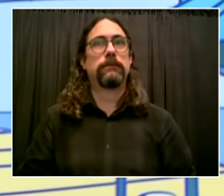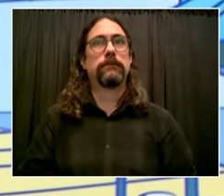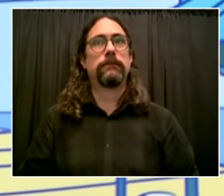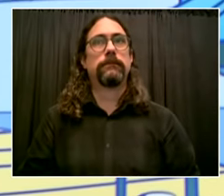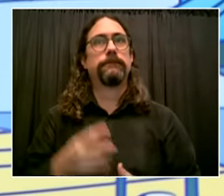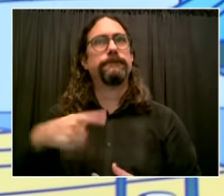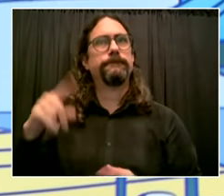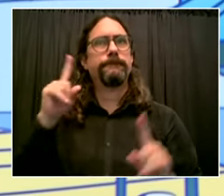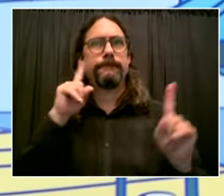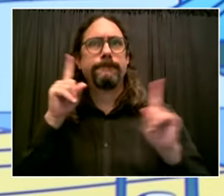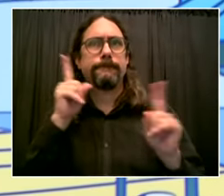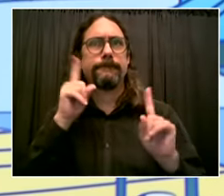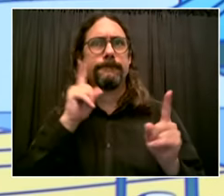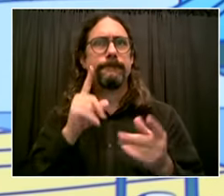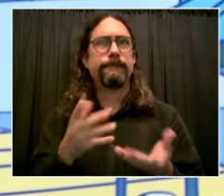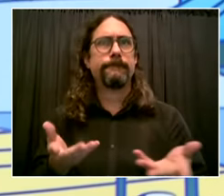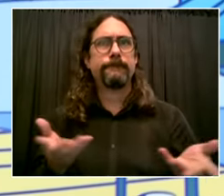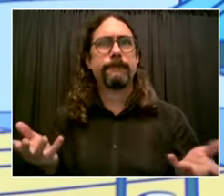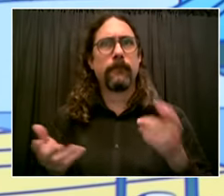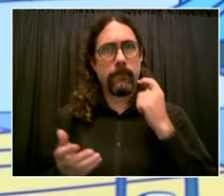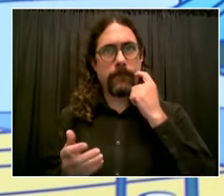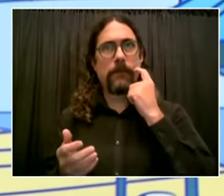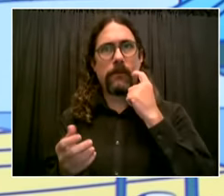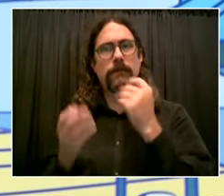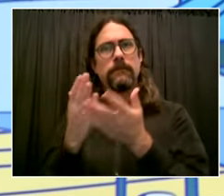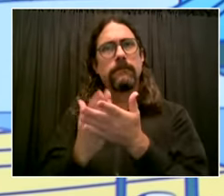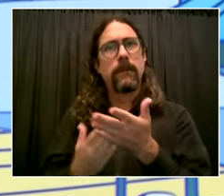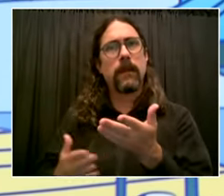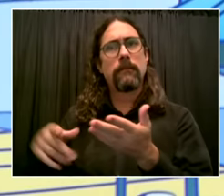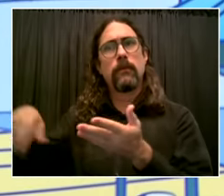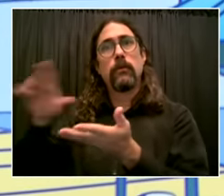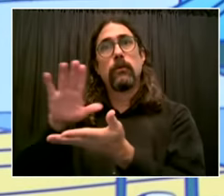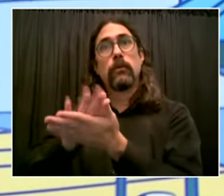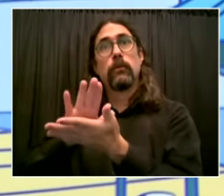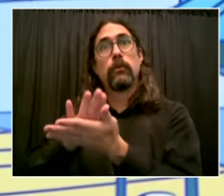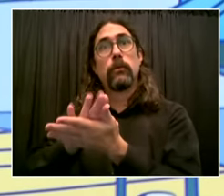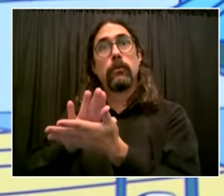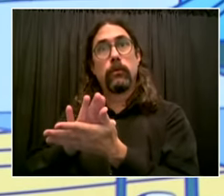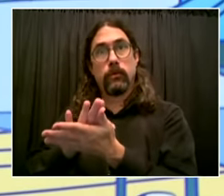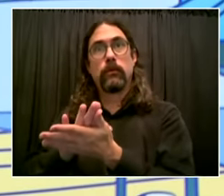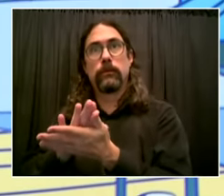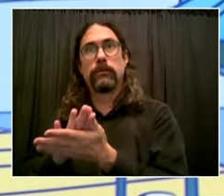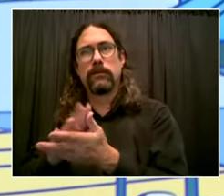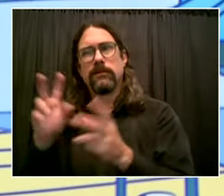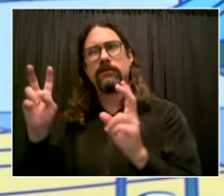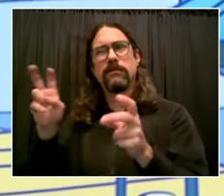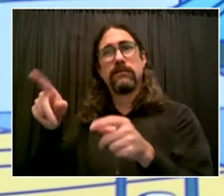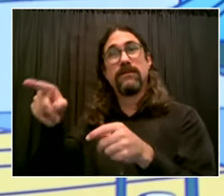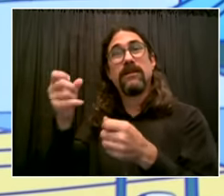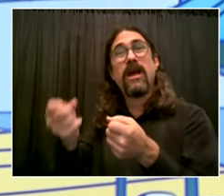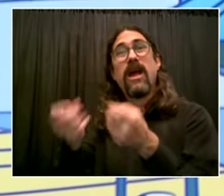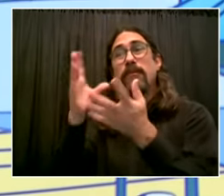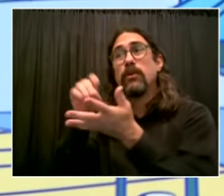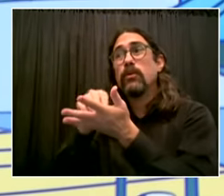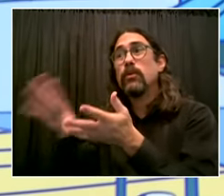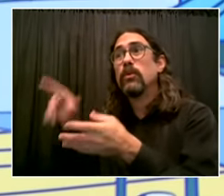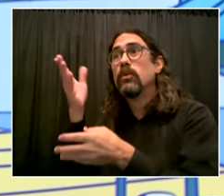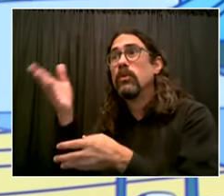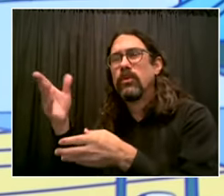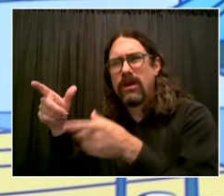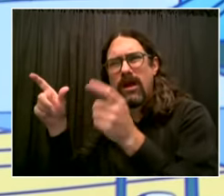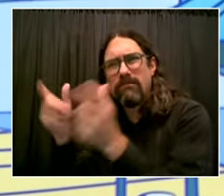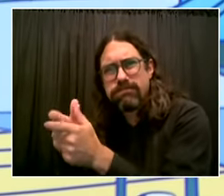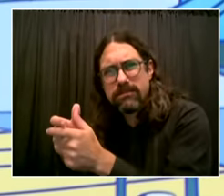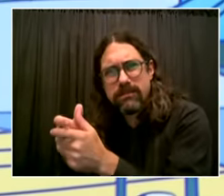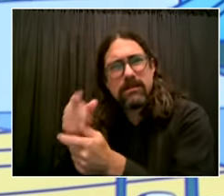in some cases significantly so are you are you willing to release figures at this point showing how many schools are facing enrollment